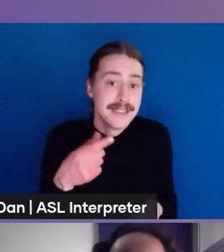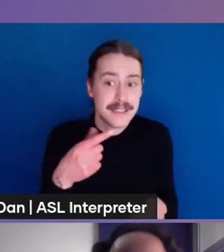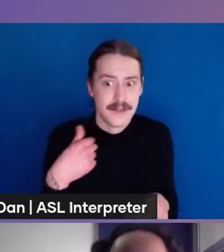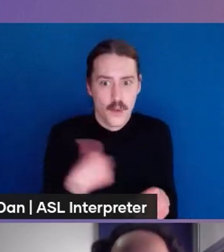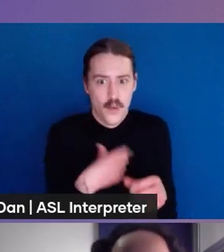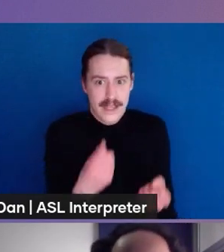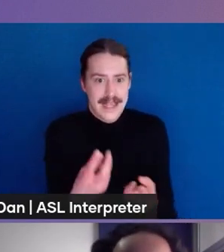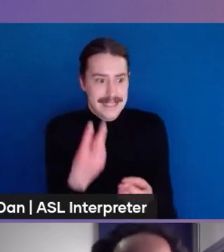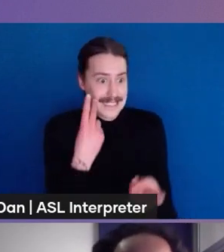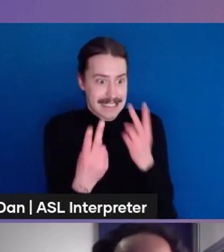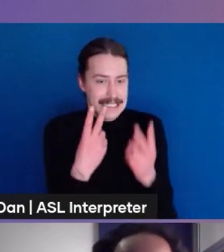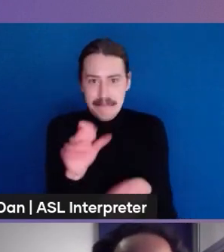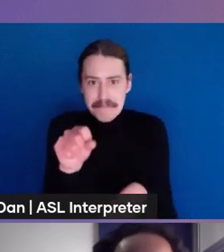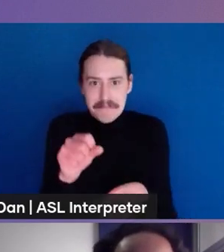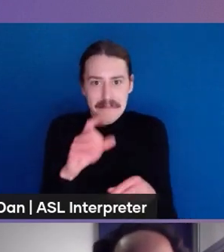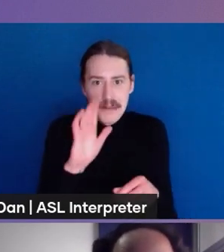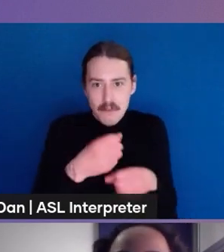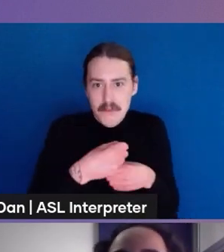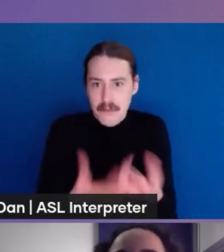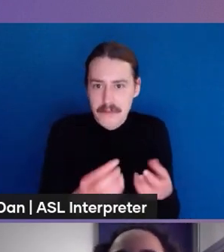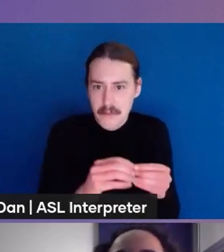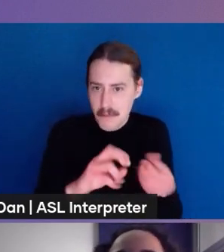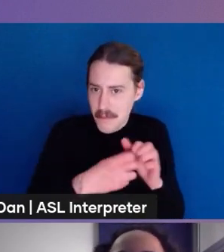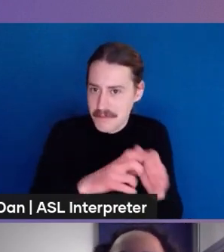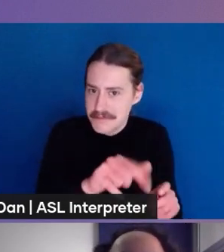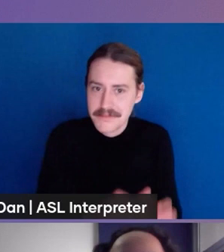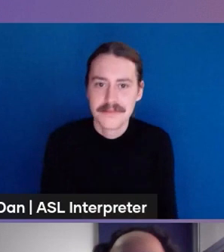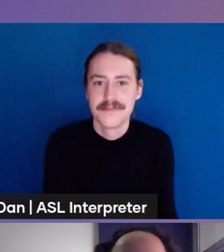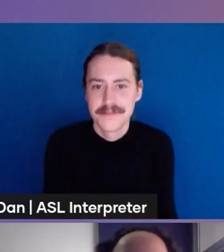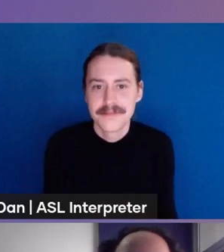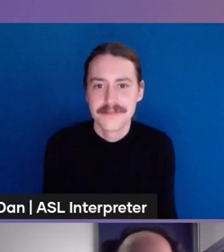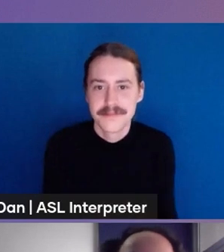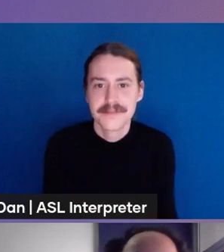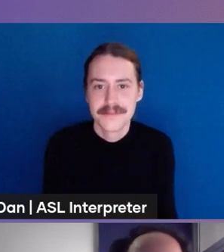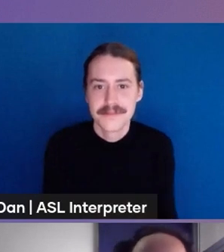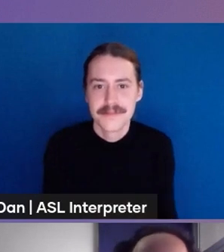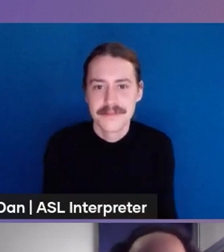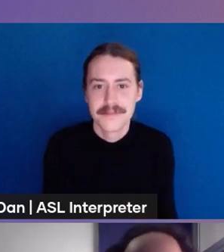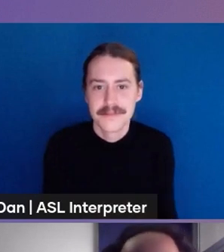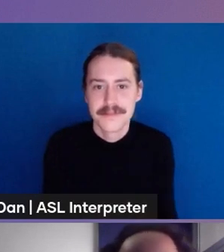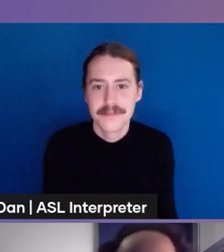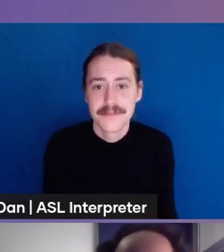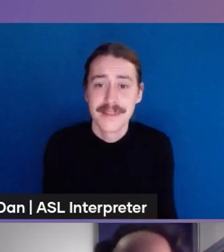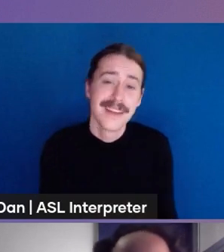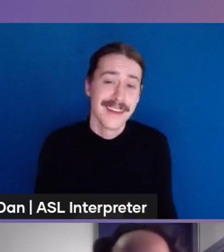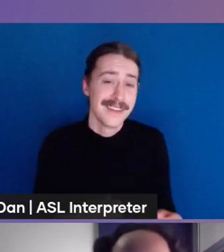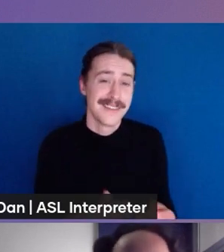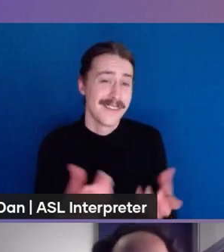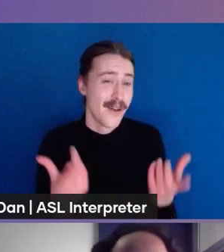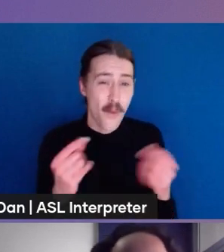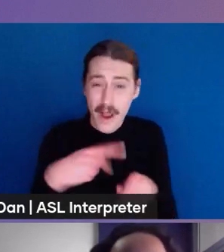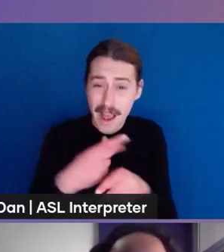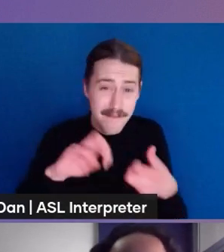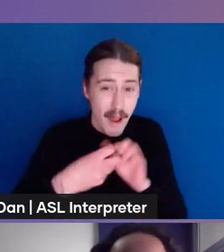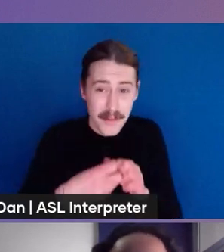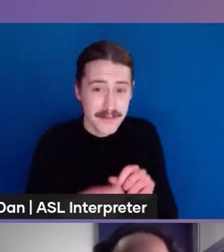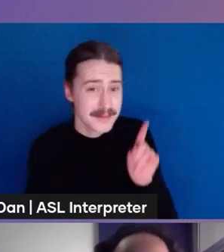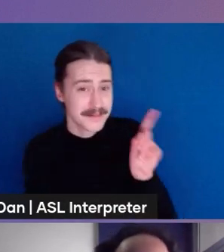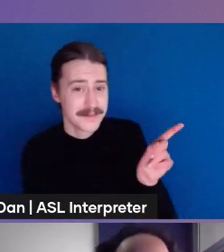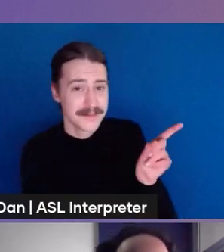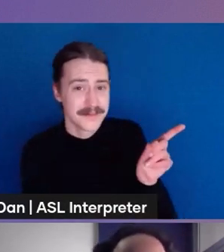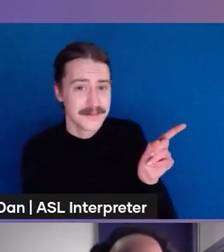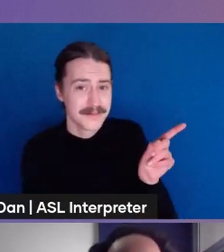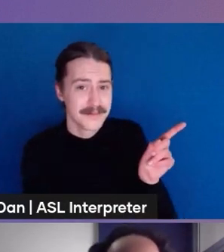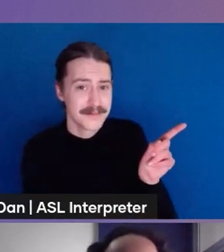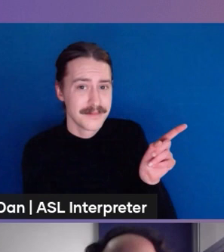thank you jasmine um we can can have a difficulty on maintaining and evolving of Terraform for